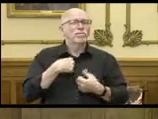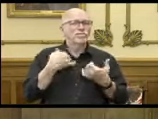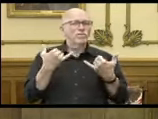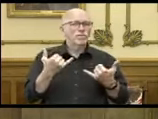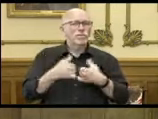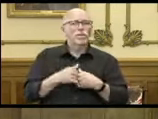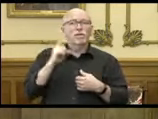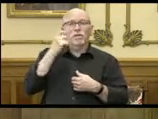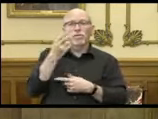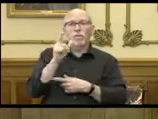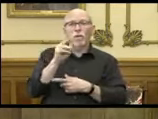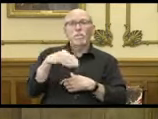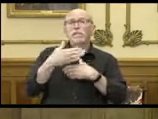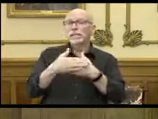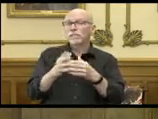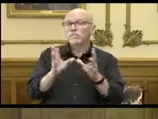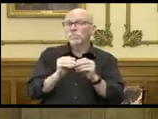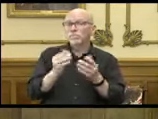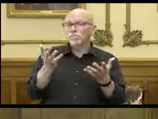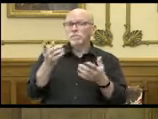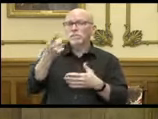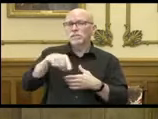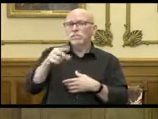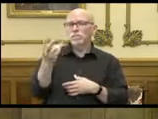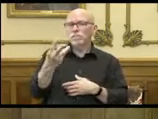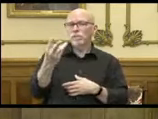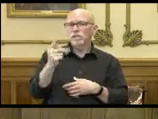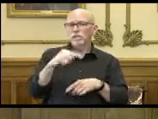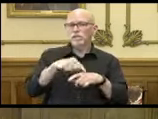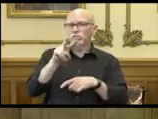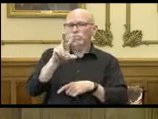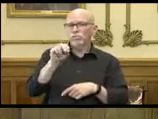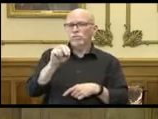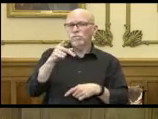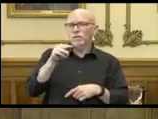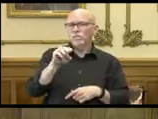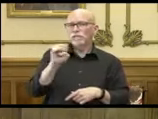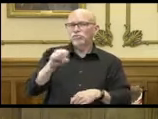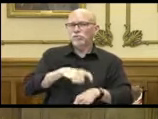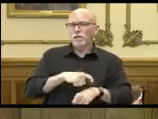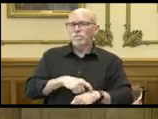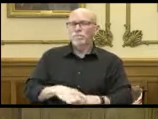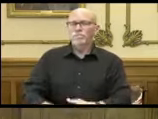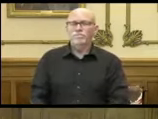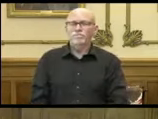briefing. Governor Holcomb's next briefing is next Wednesday at 2 30 p.m. Eastern.